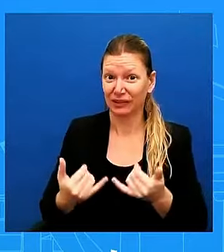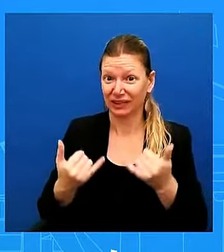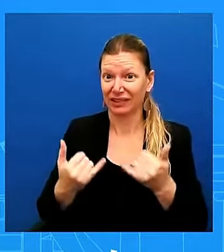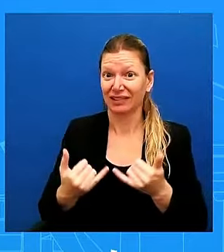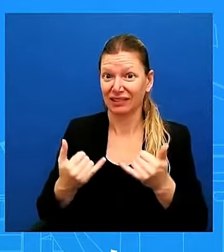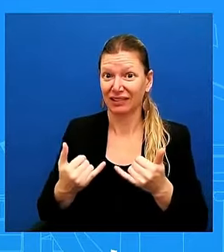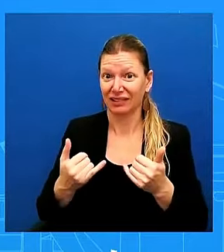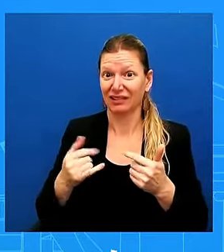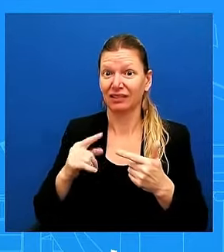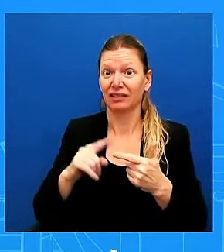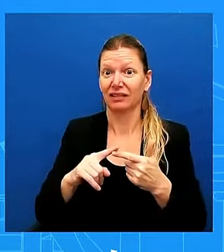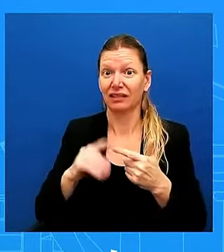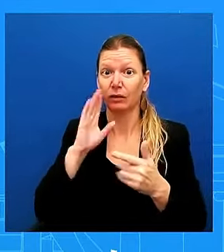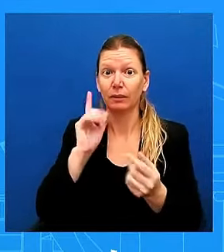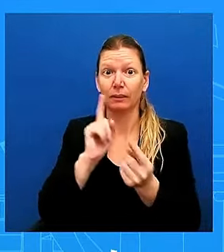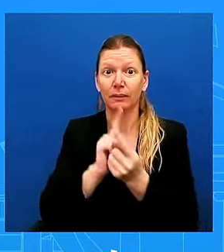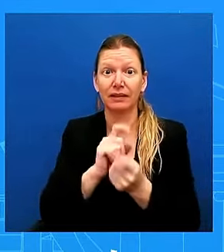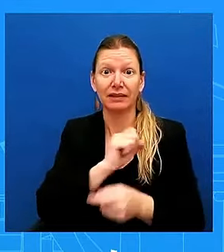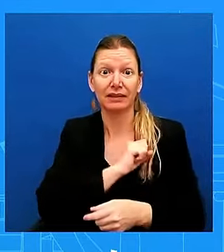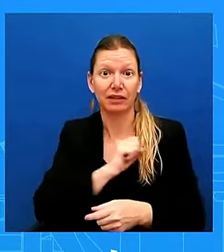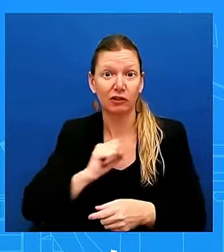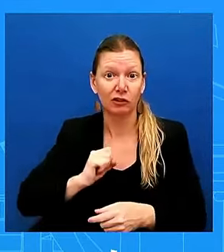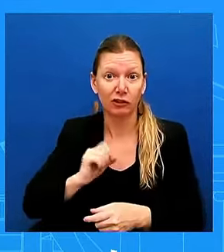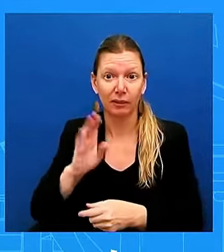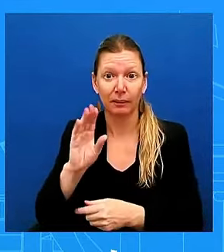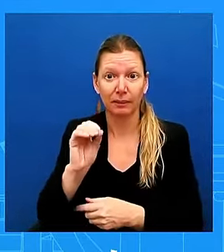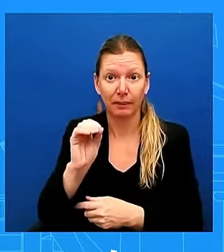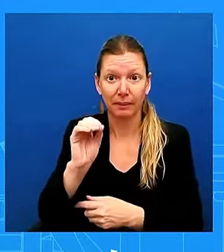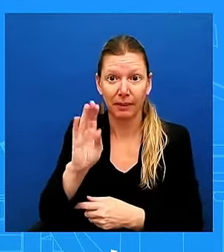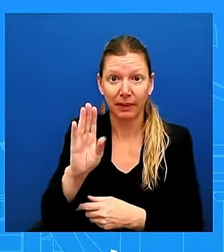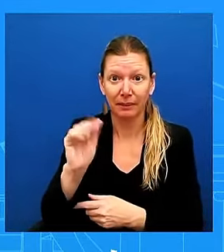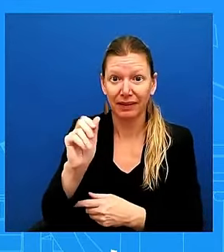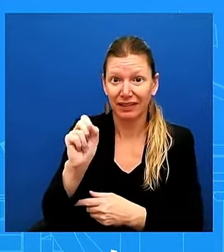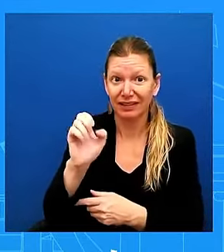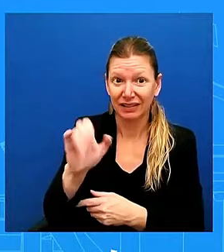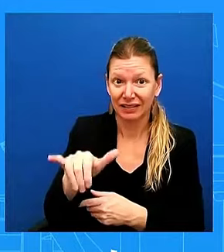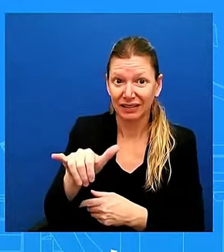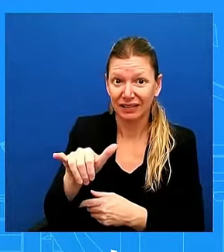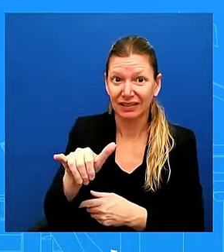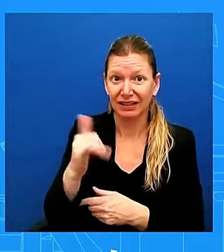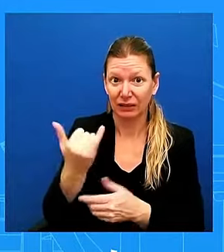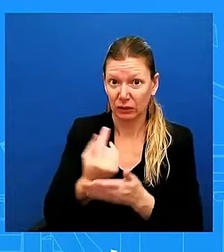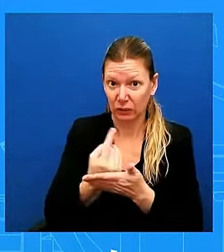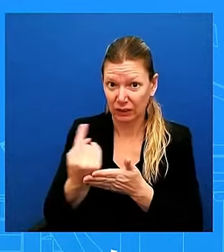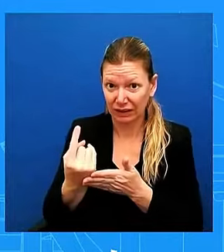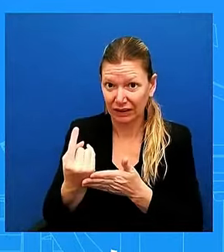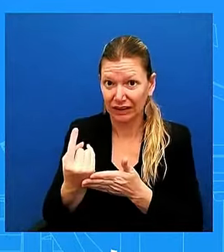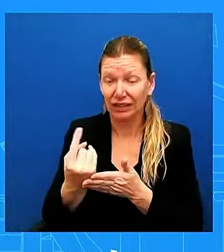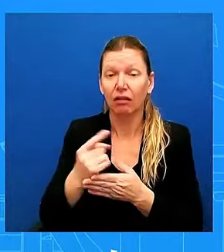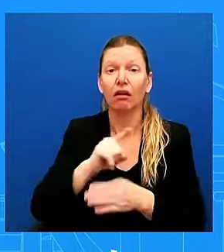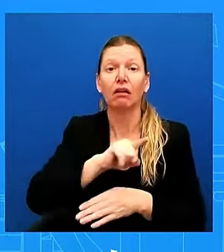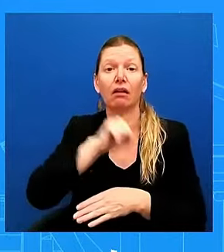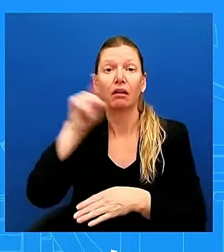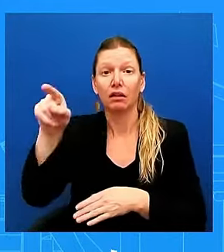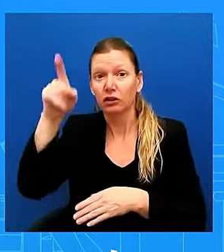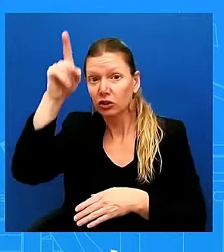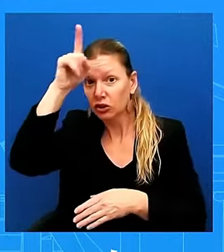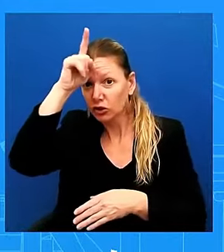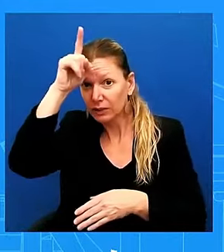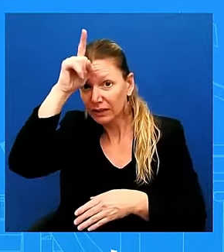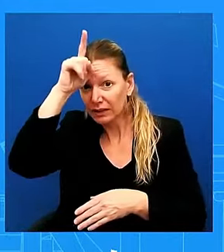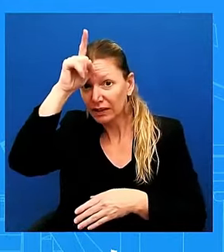He said he's singing from the same song sheet as vice president Kamala Harris on the campaign. How does he see his public role